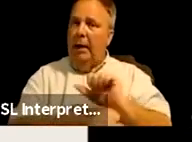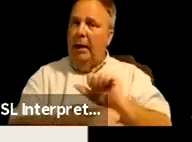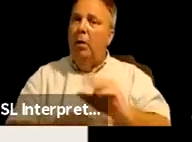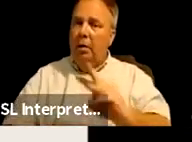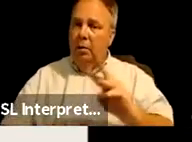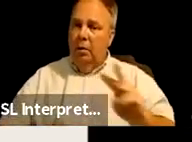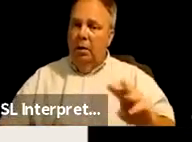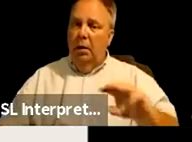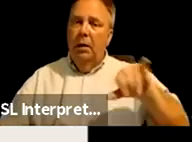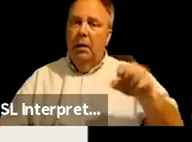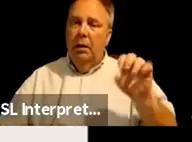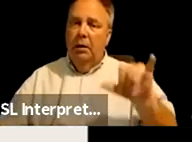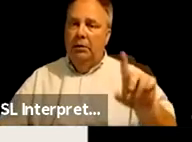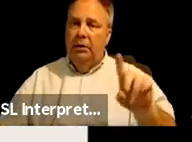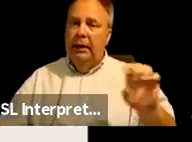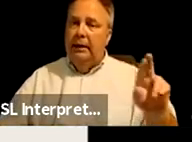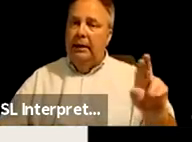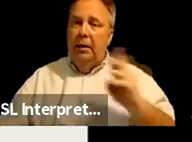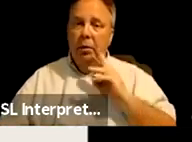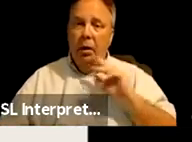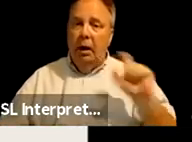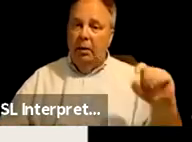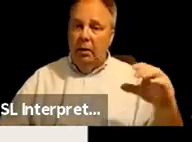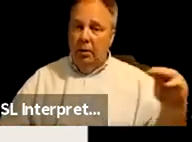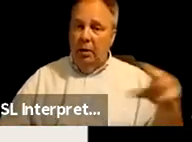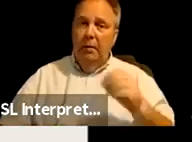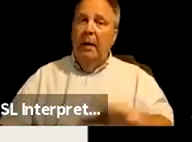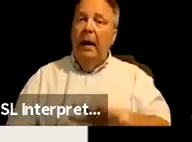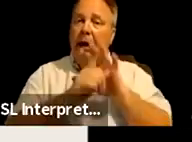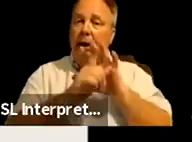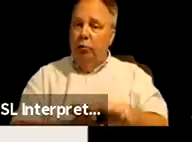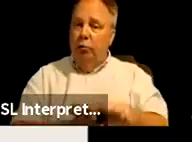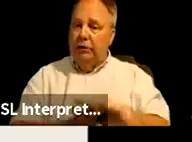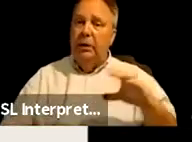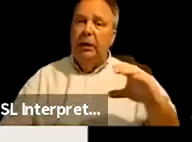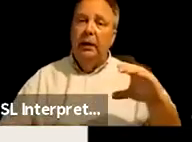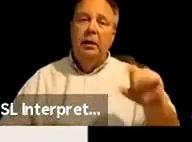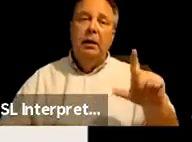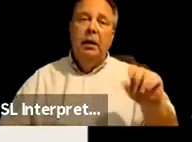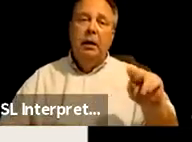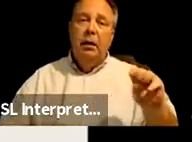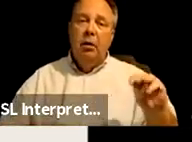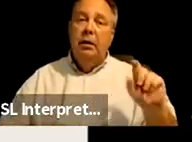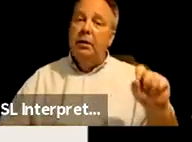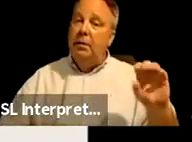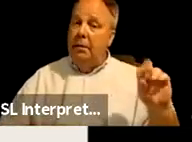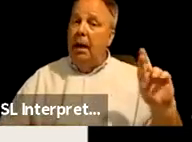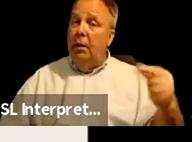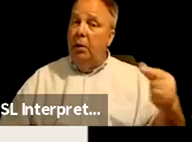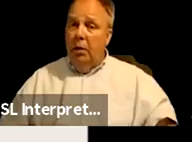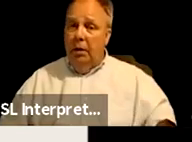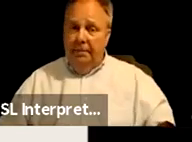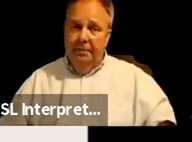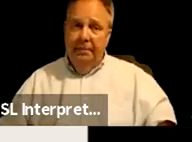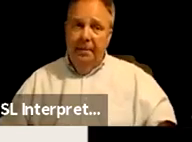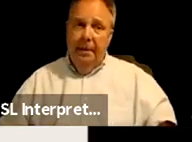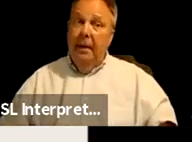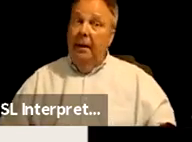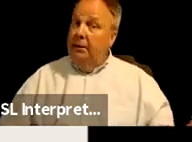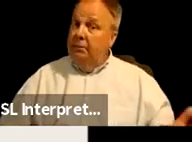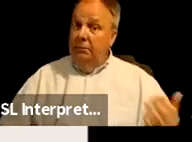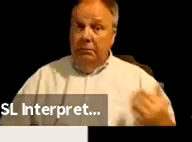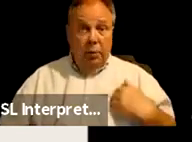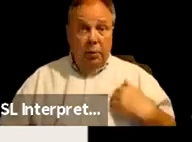jdurenwater.com and crushingcolonialism.org. Um, so do we